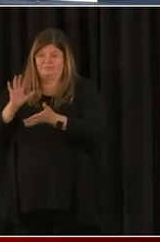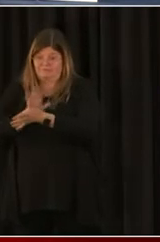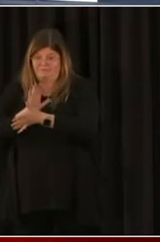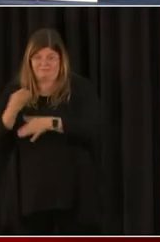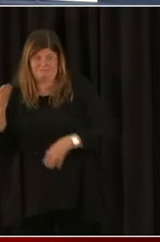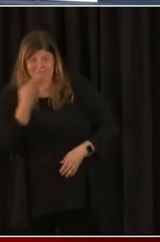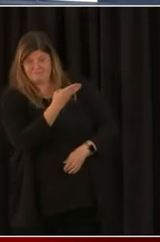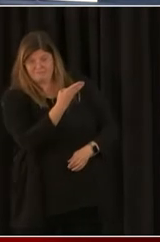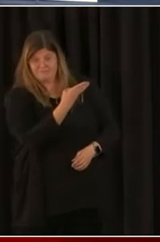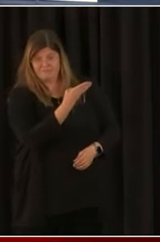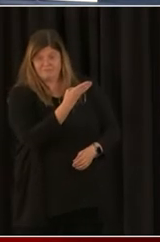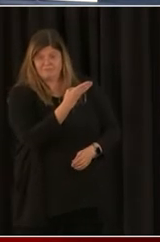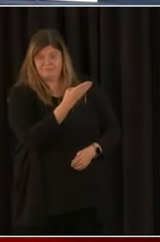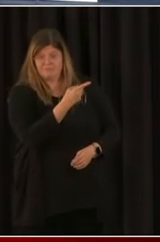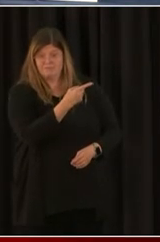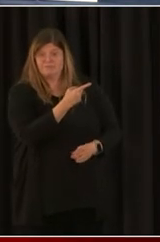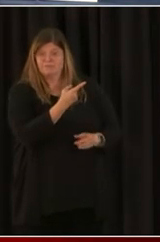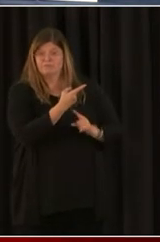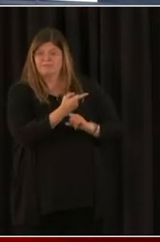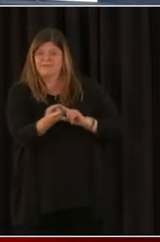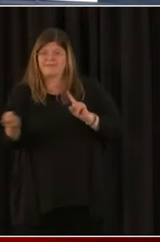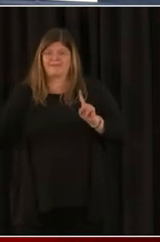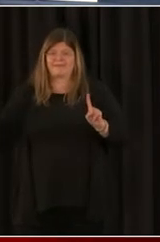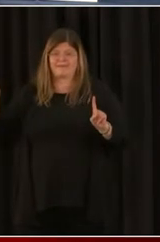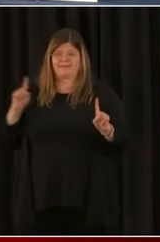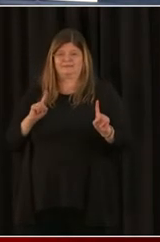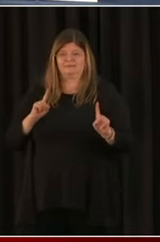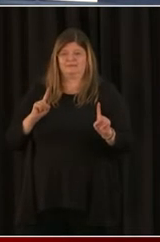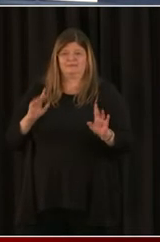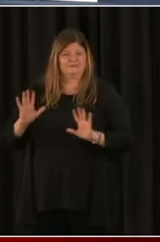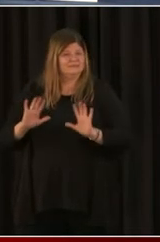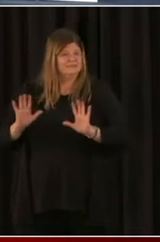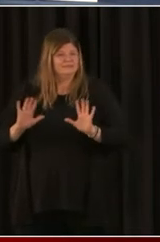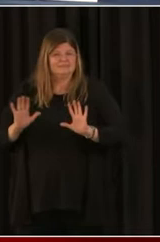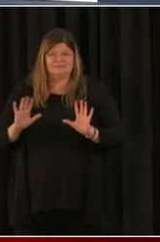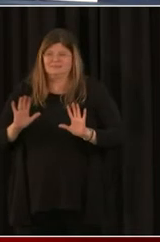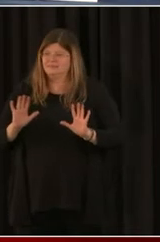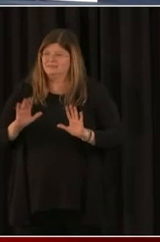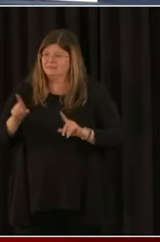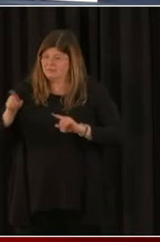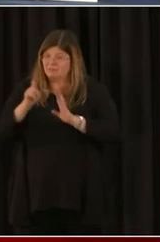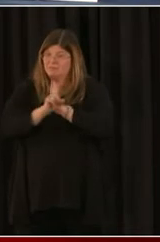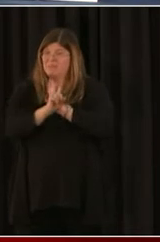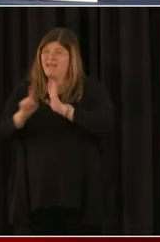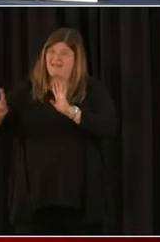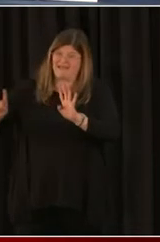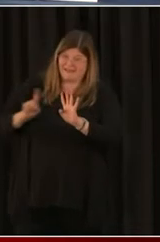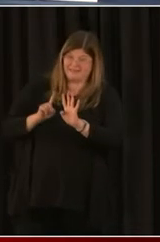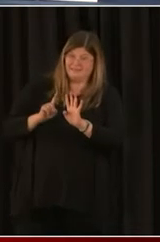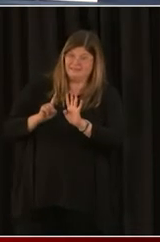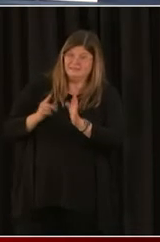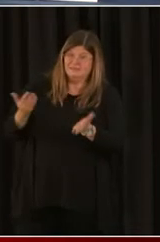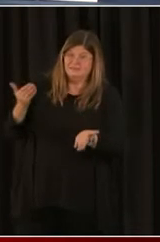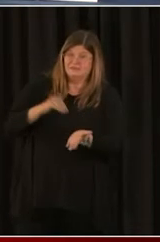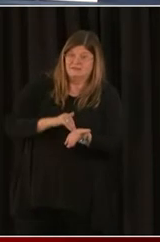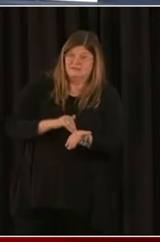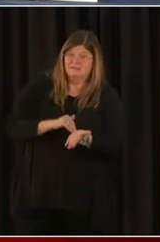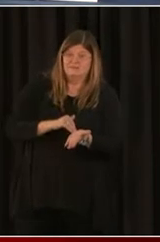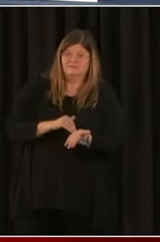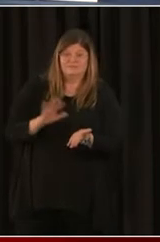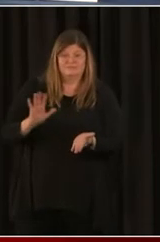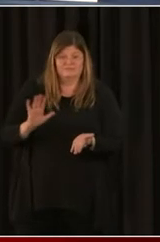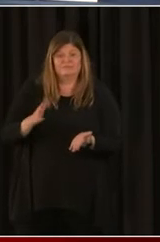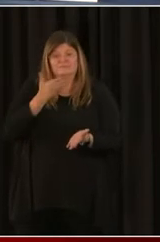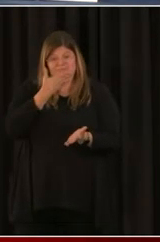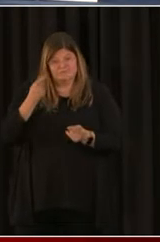actually then get sent back. You don't sort of, you don't continue where you are, which is why this time for preparation is extremely